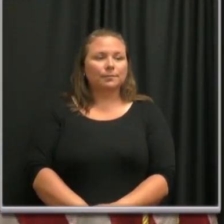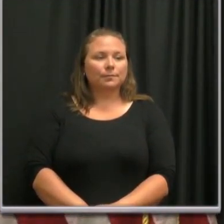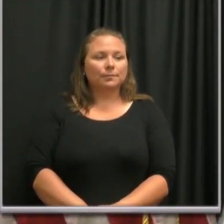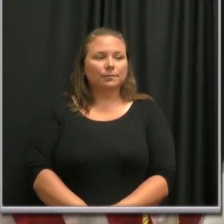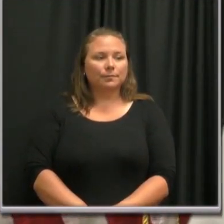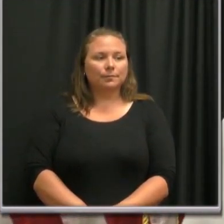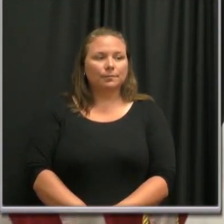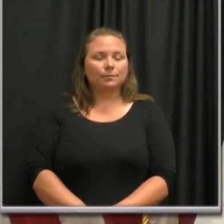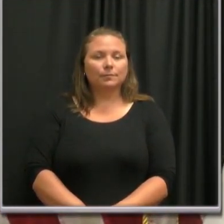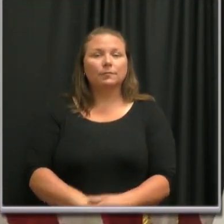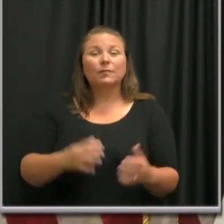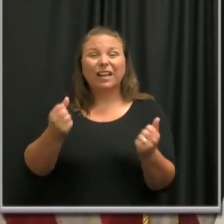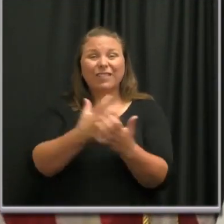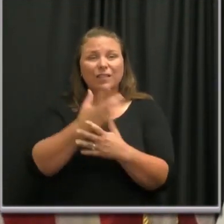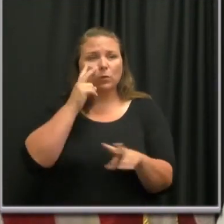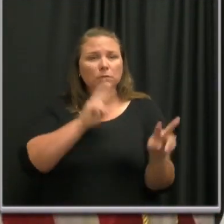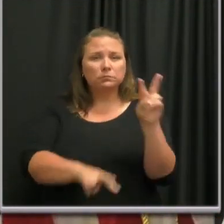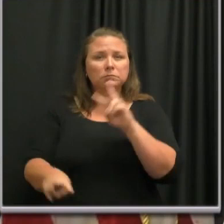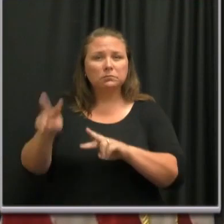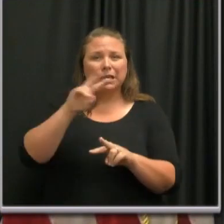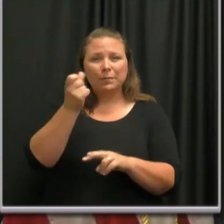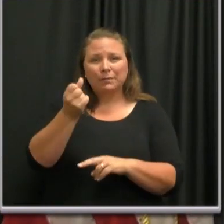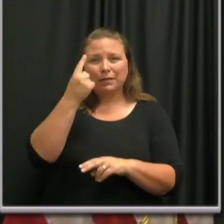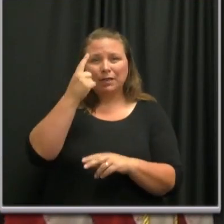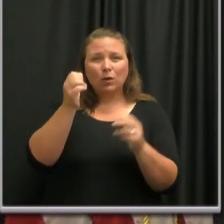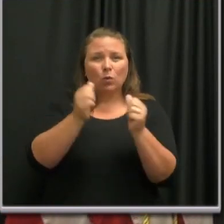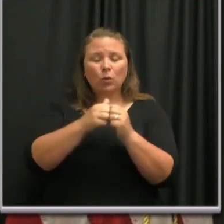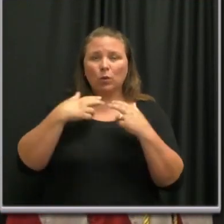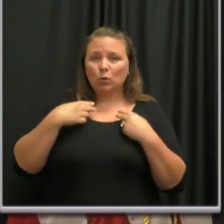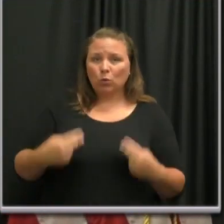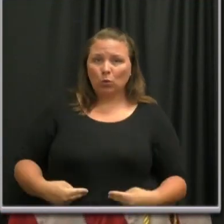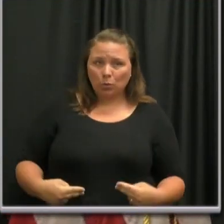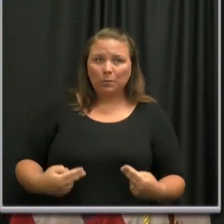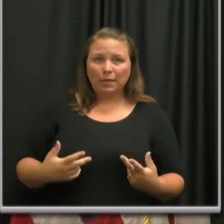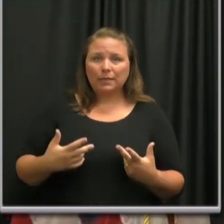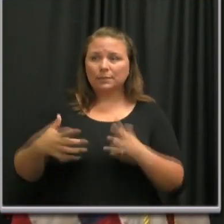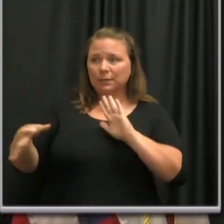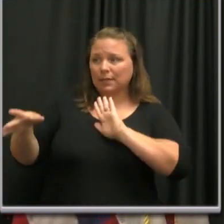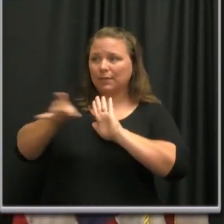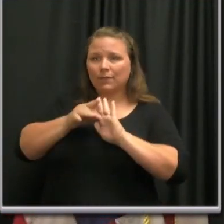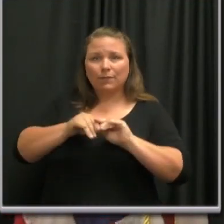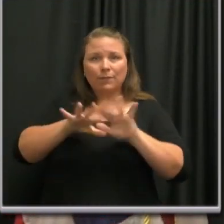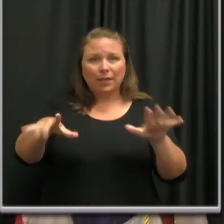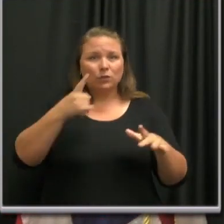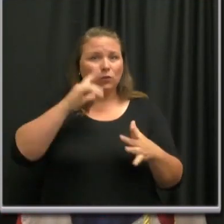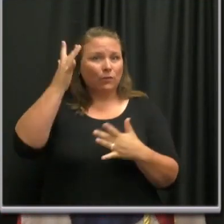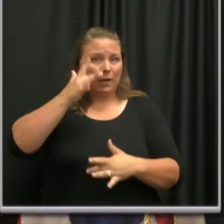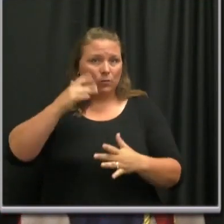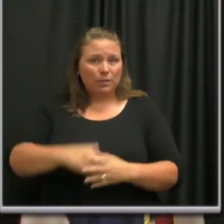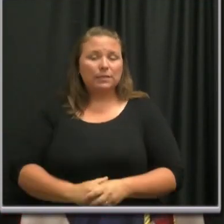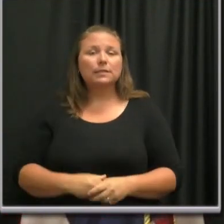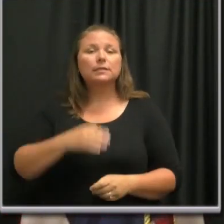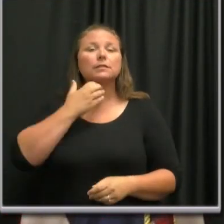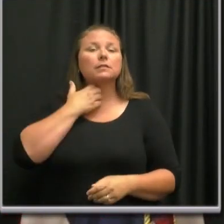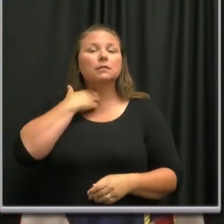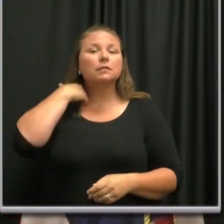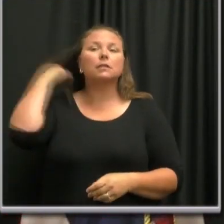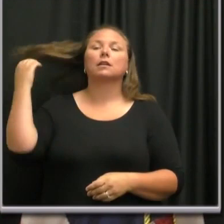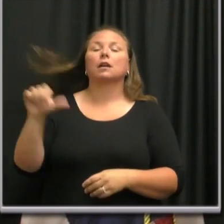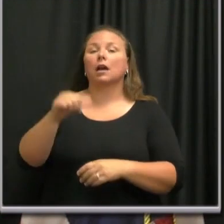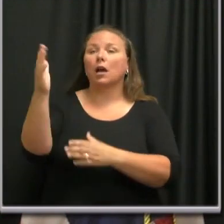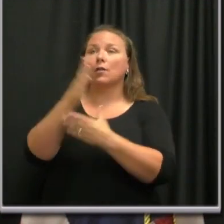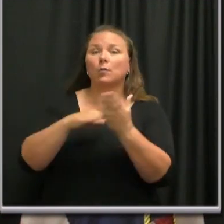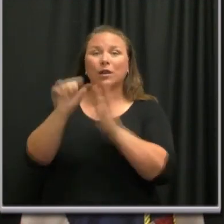A lot of what we observe can be understood in the context of human beings being the vector for the virus. And since other parts of the state